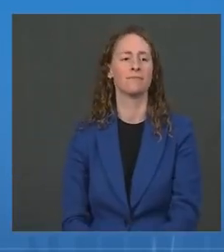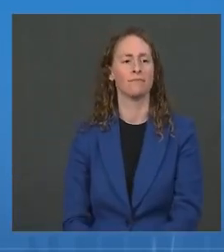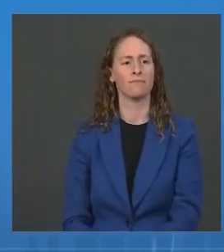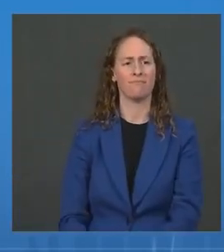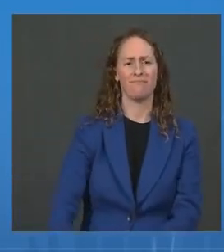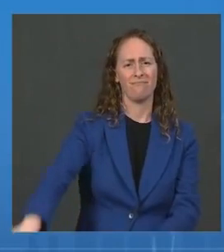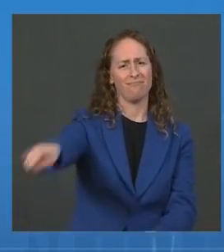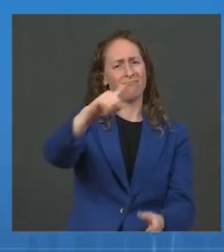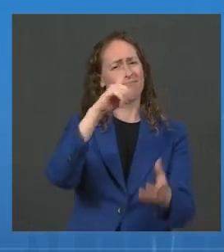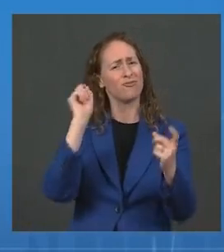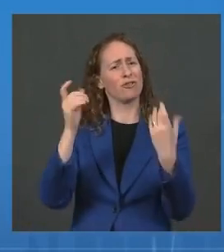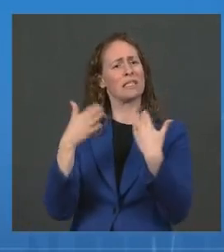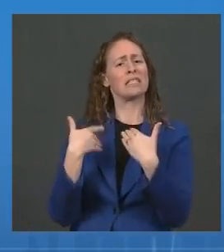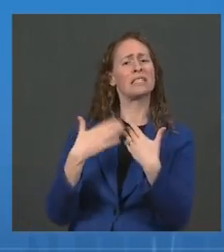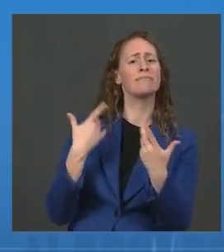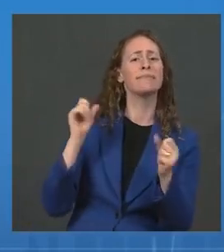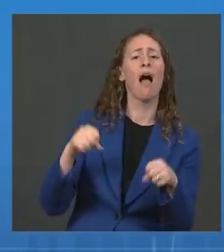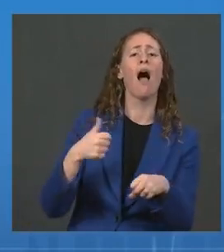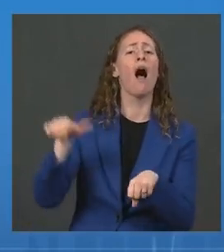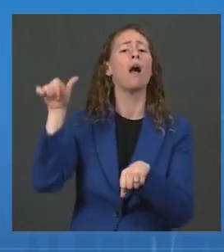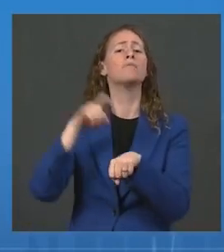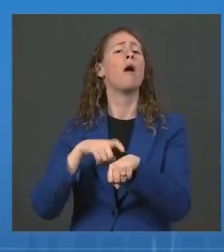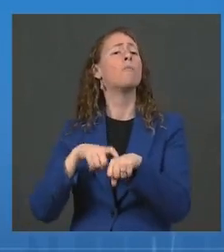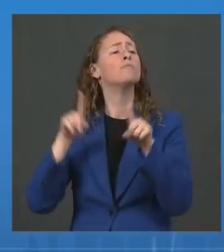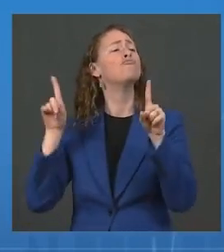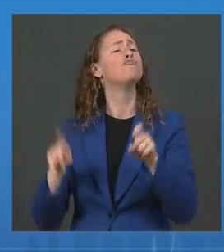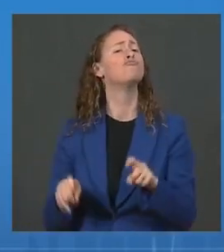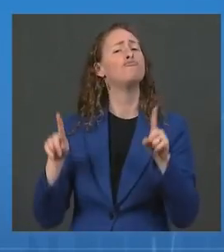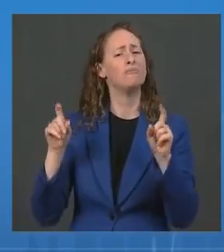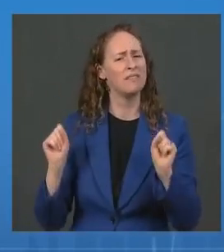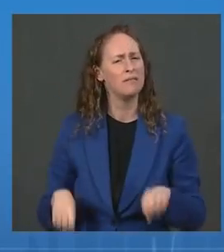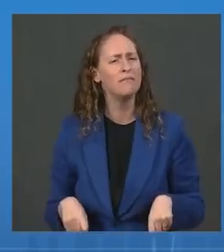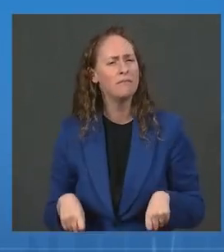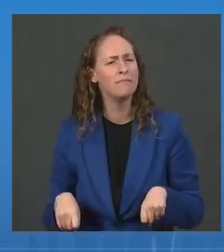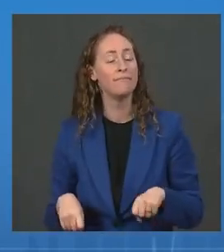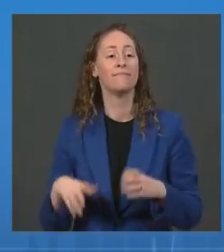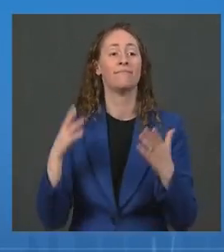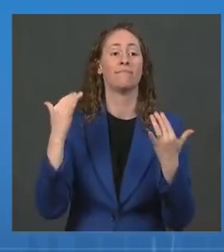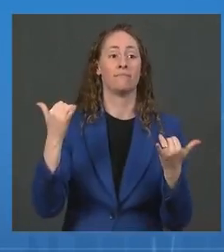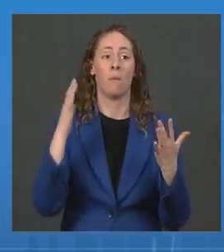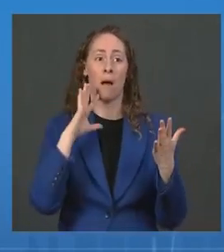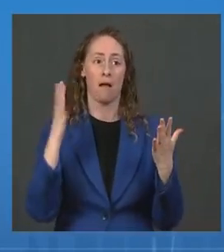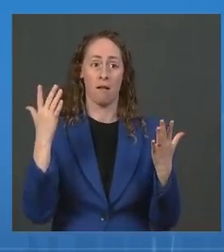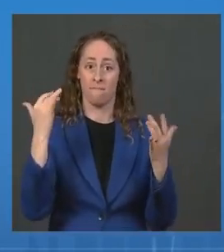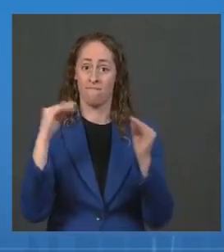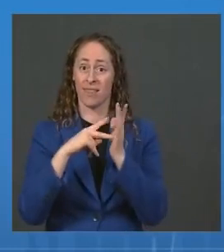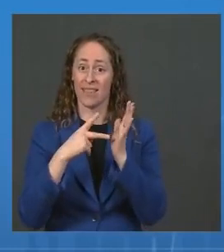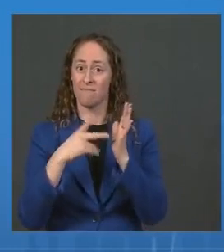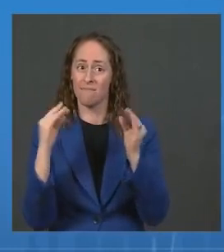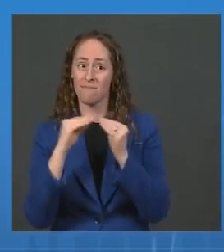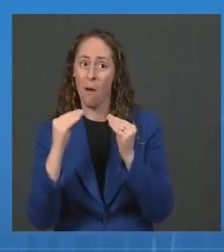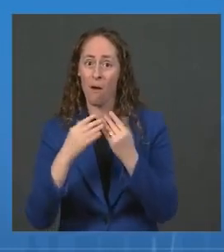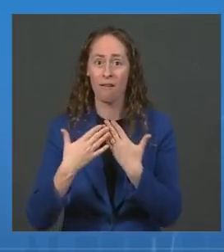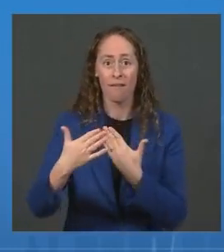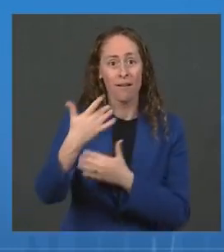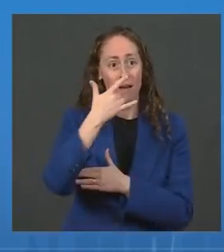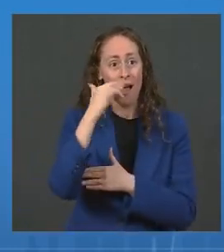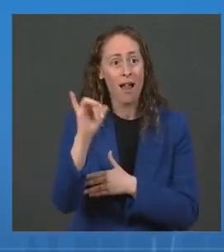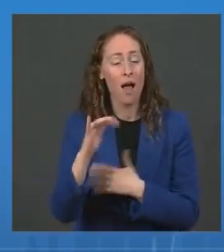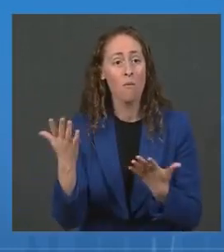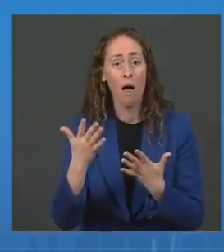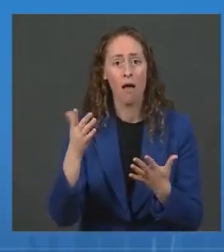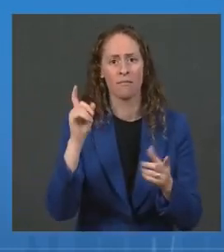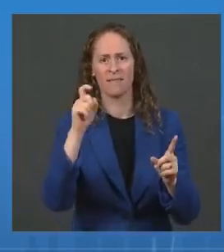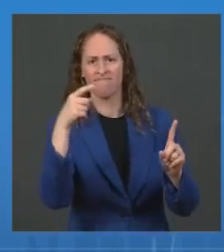As we boost vaccinations and increase testing, we're also doing everything we can to keep kids safely in school. Earlier this